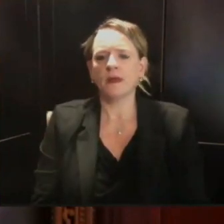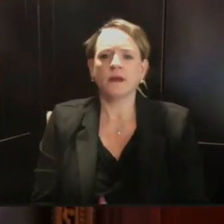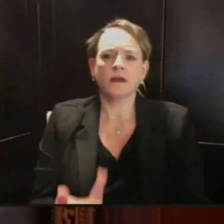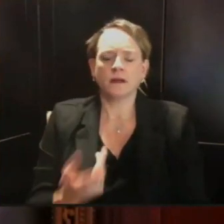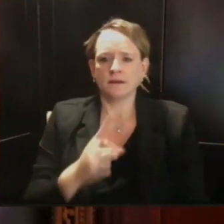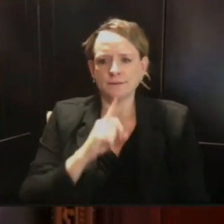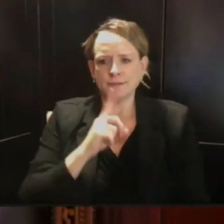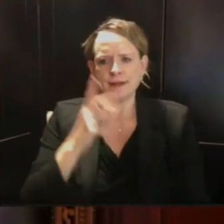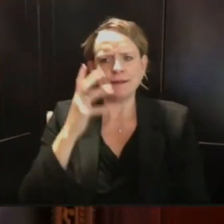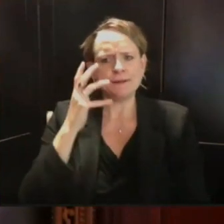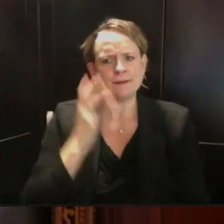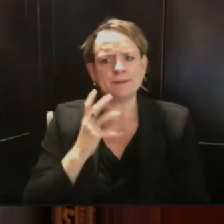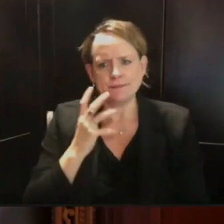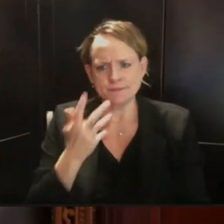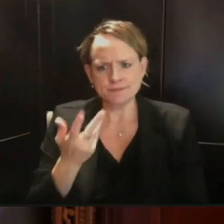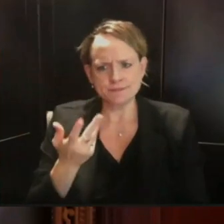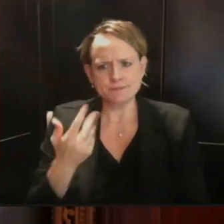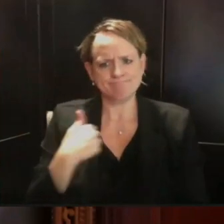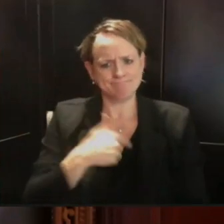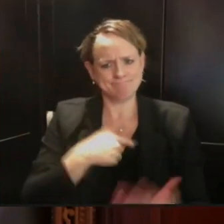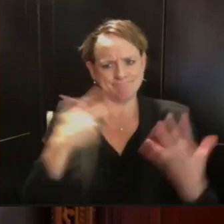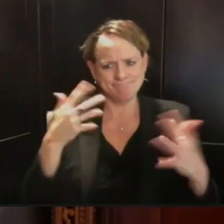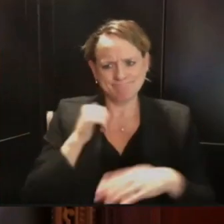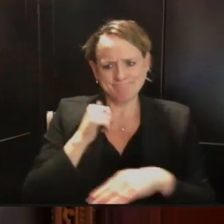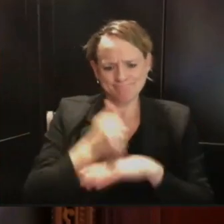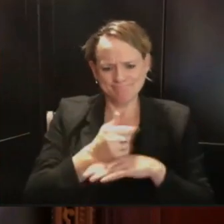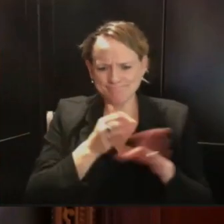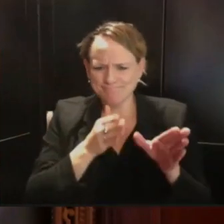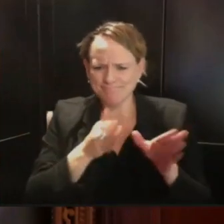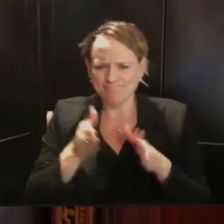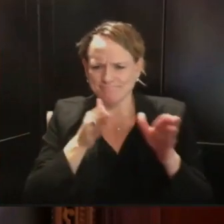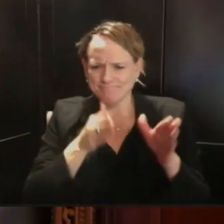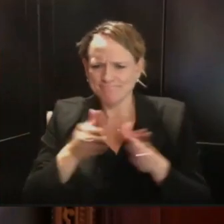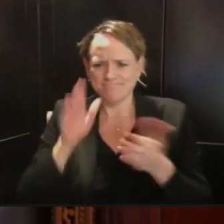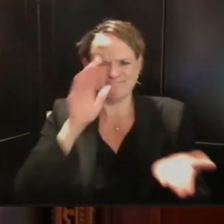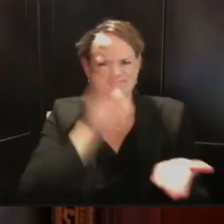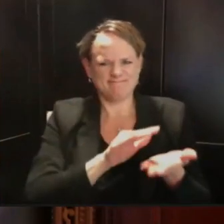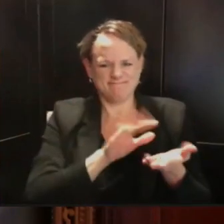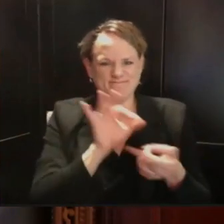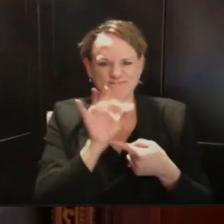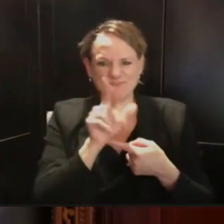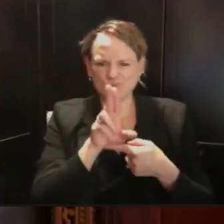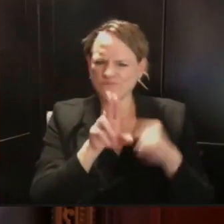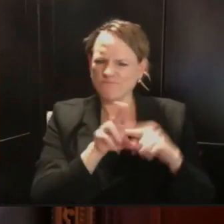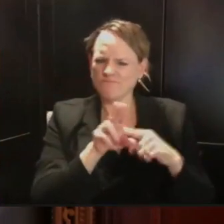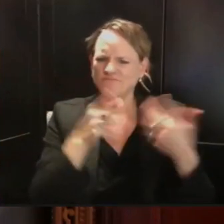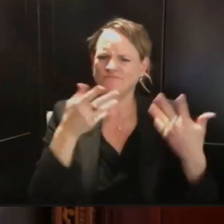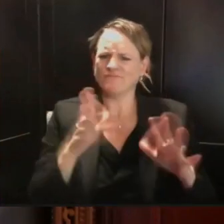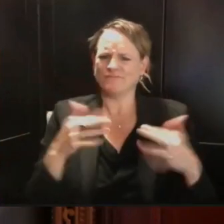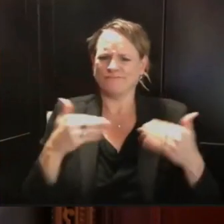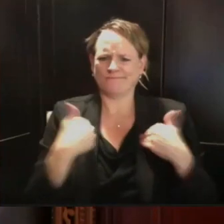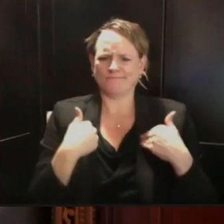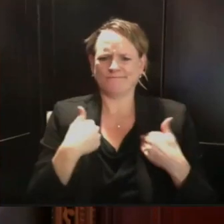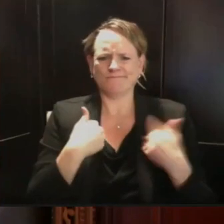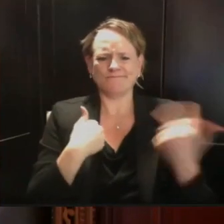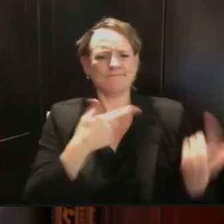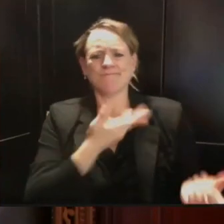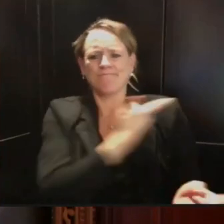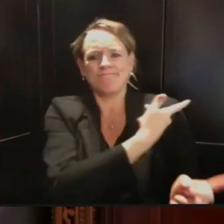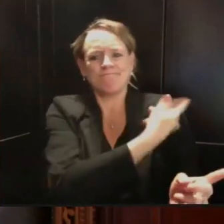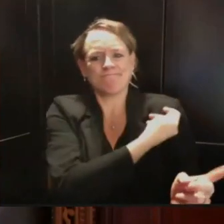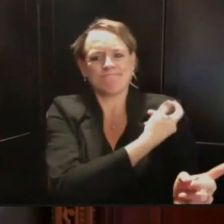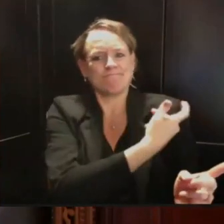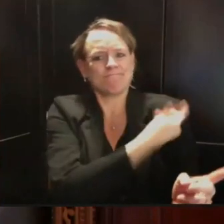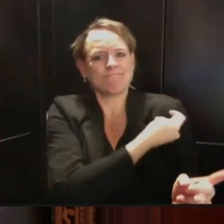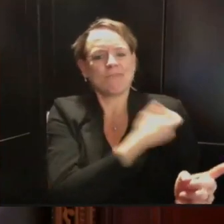that we don't have for COVID-19. We have effective vaccines. We have antiviral drugs. And thirdly,